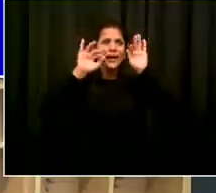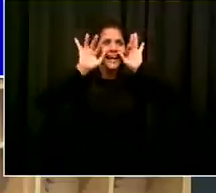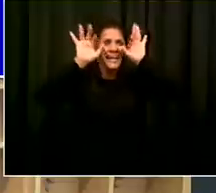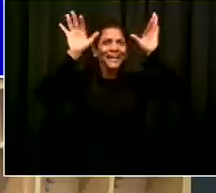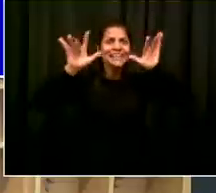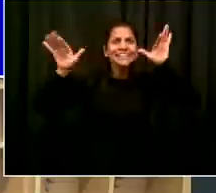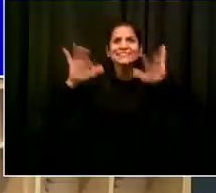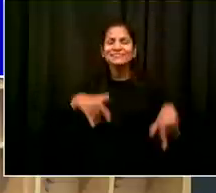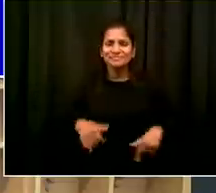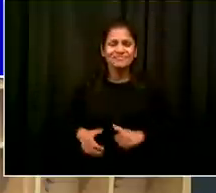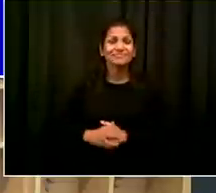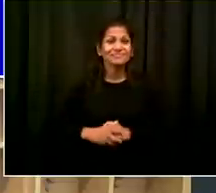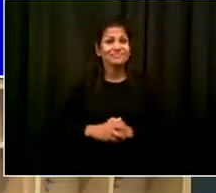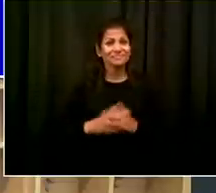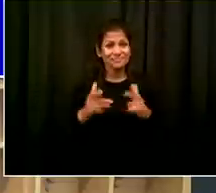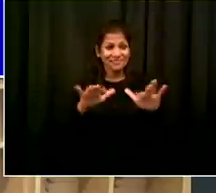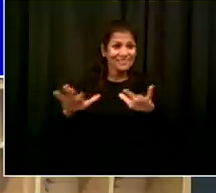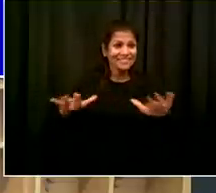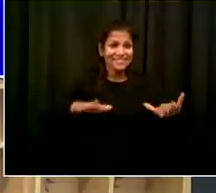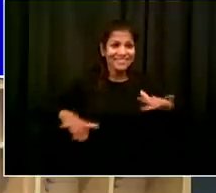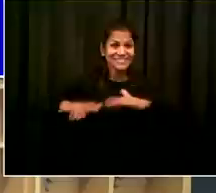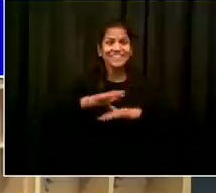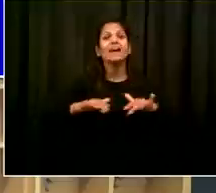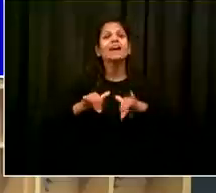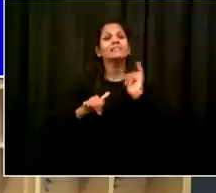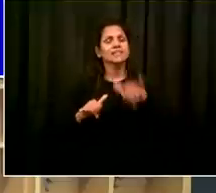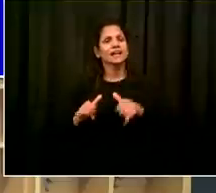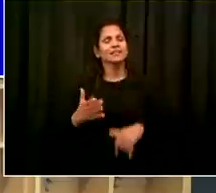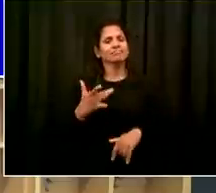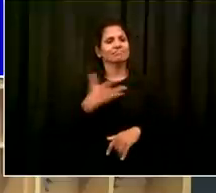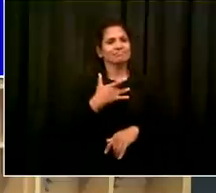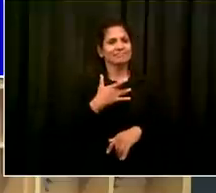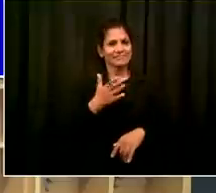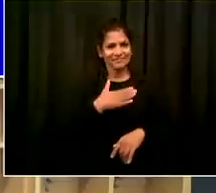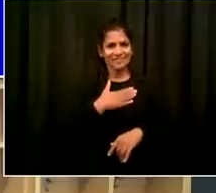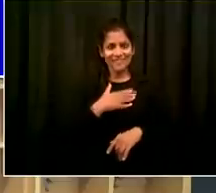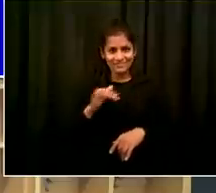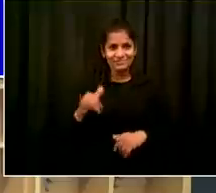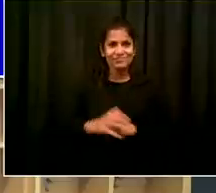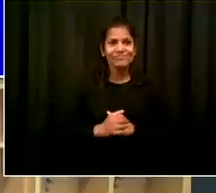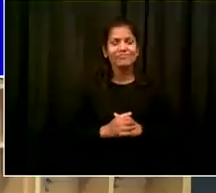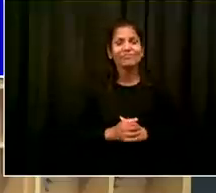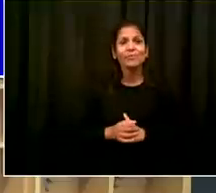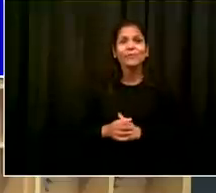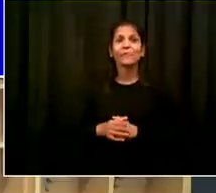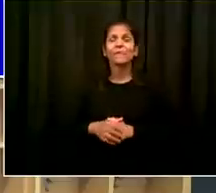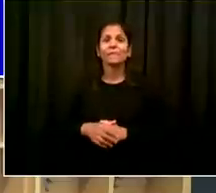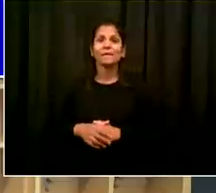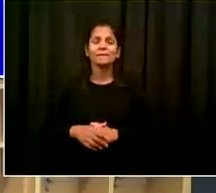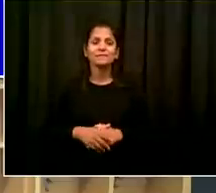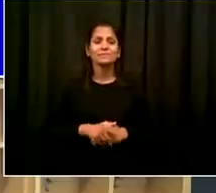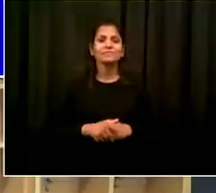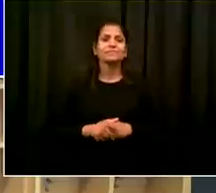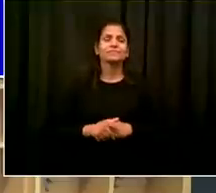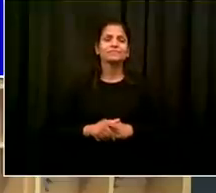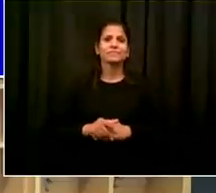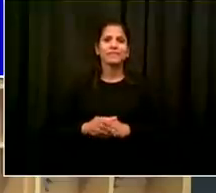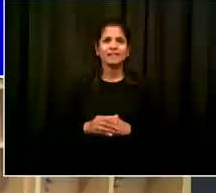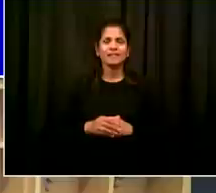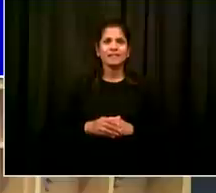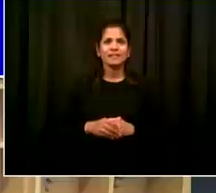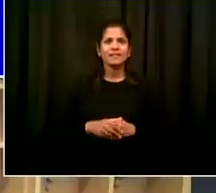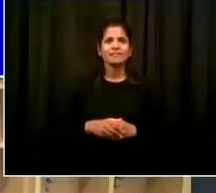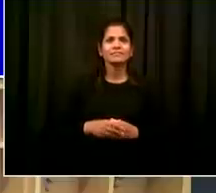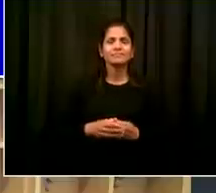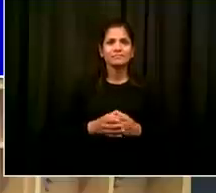it's really really inspiring that's the right word and this is a tough